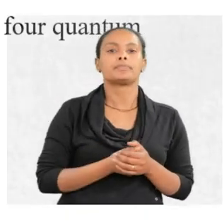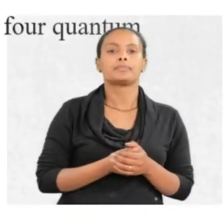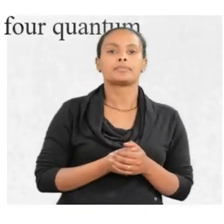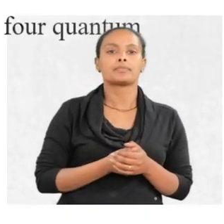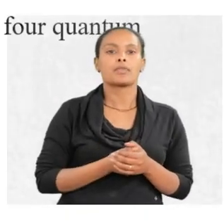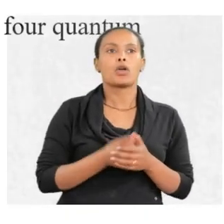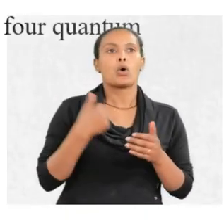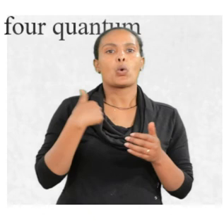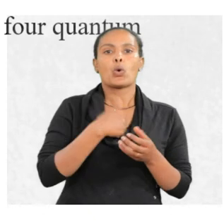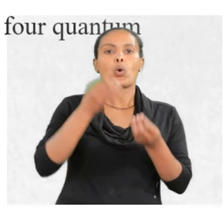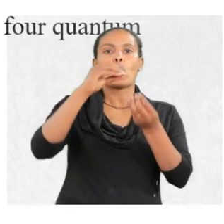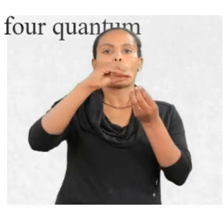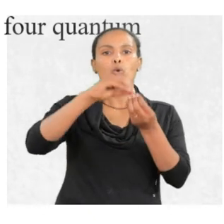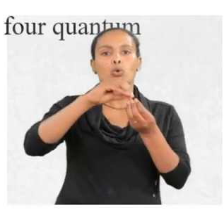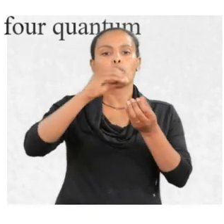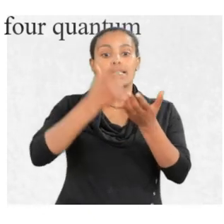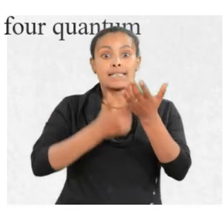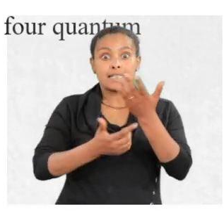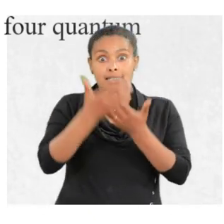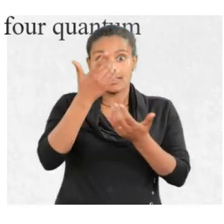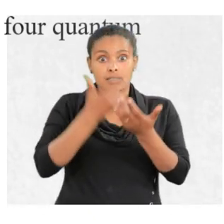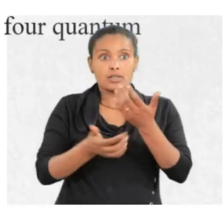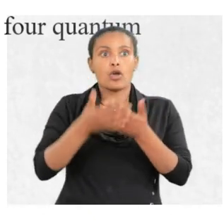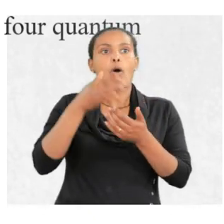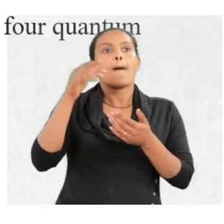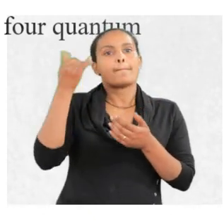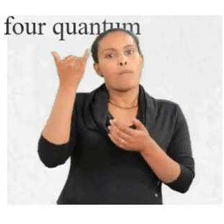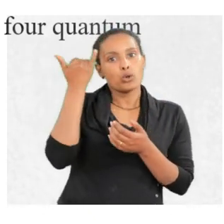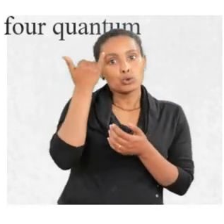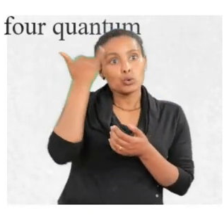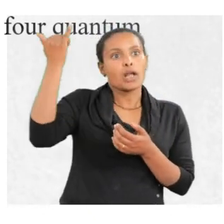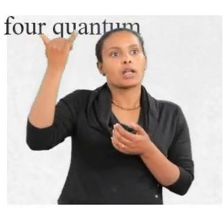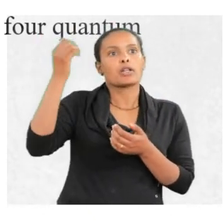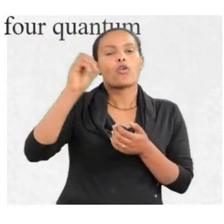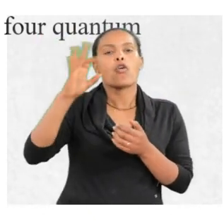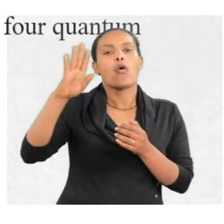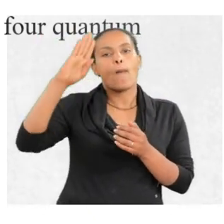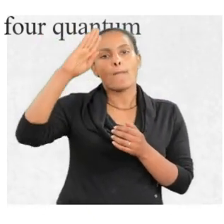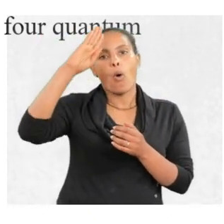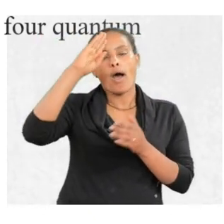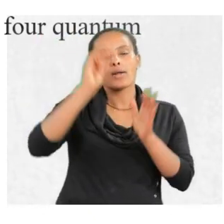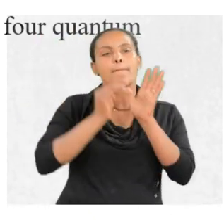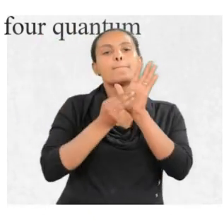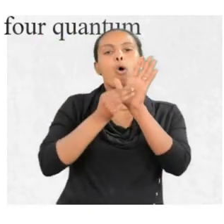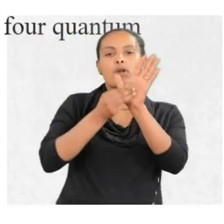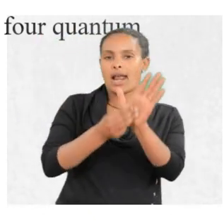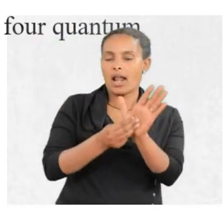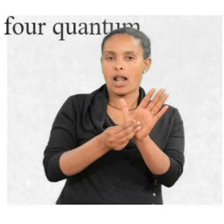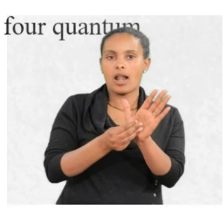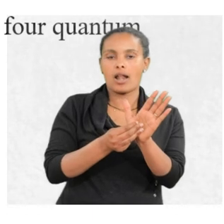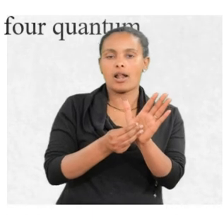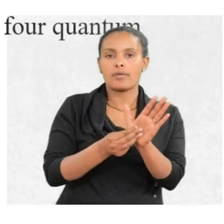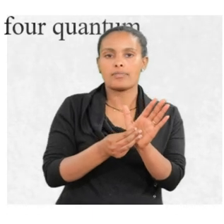We also discussed postulates of the Bohr model.